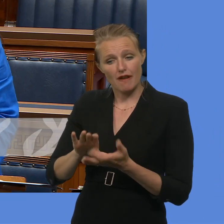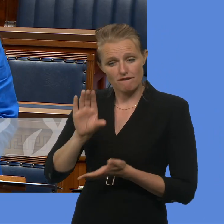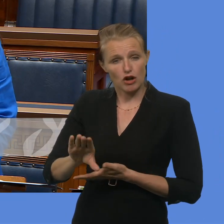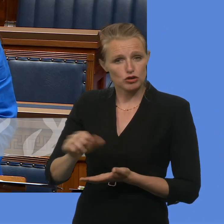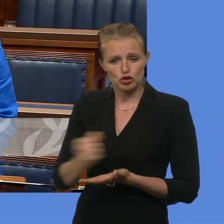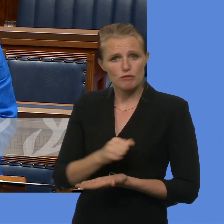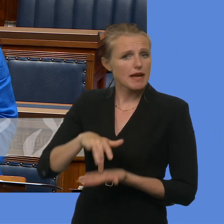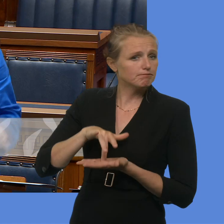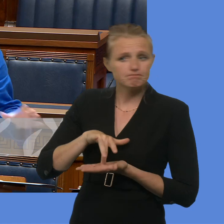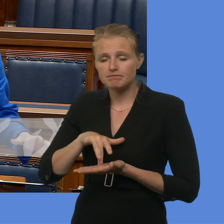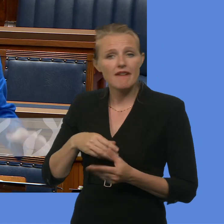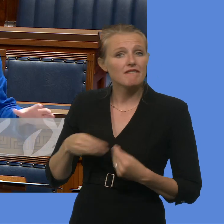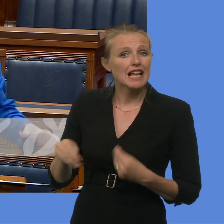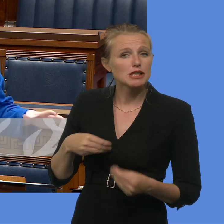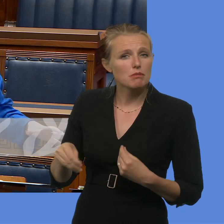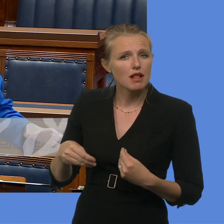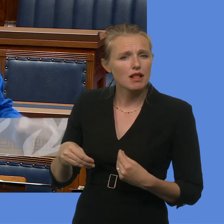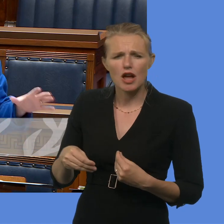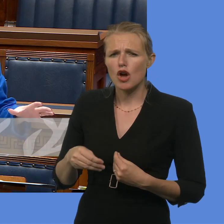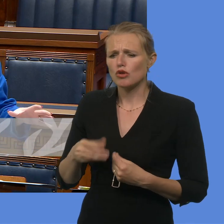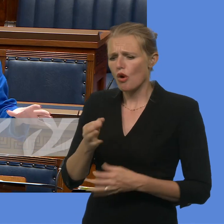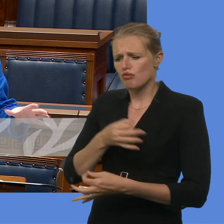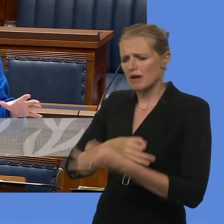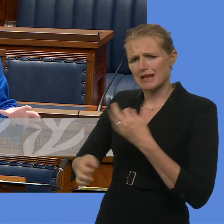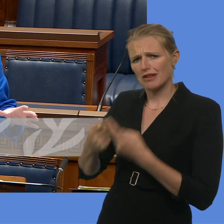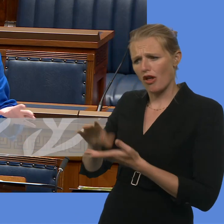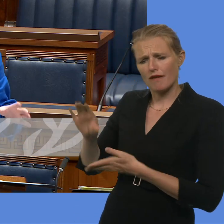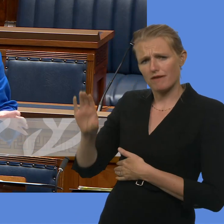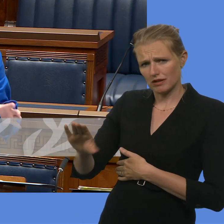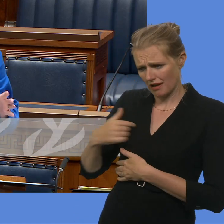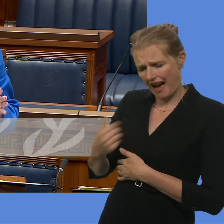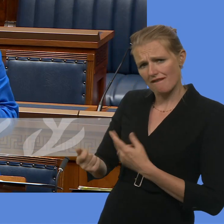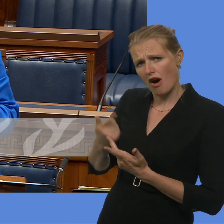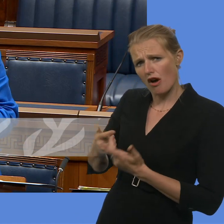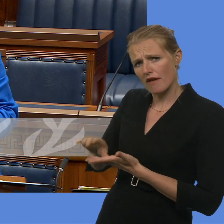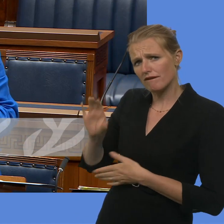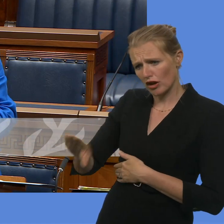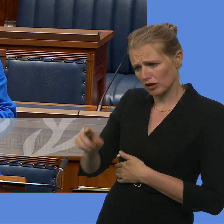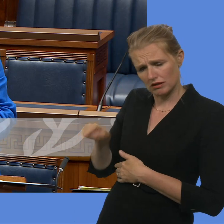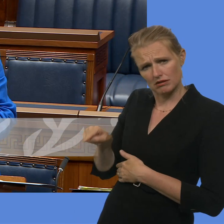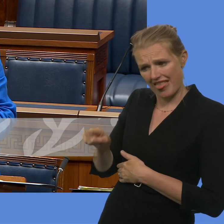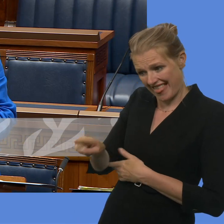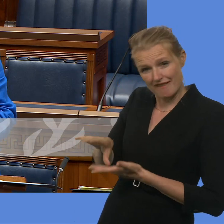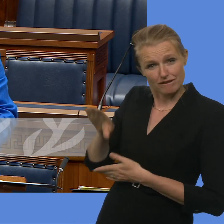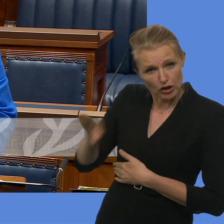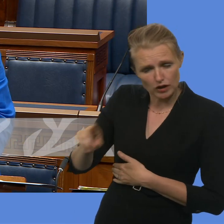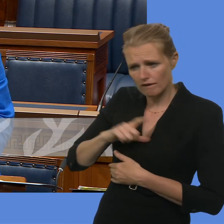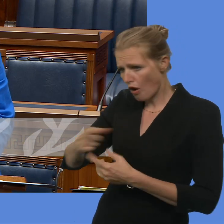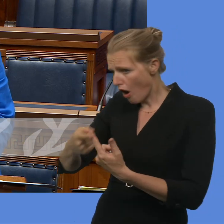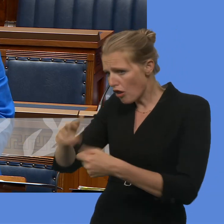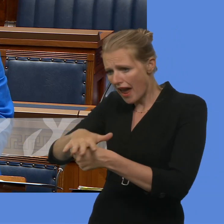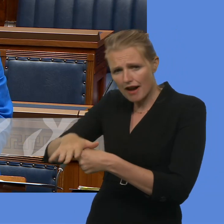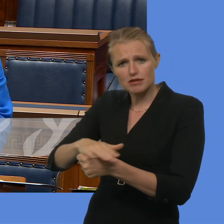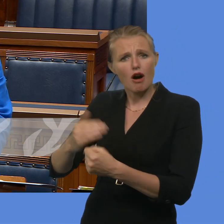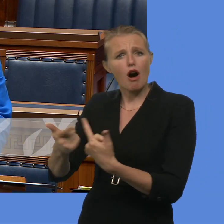It was never designed to replace other funding, and we do have other funding schemes that are dedicated or ring-fenced for particular purposes.